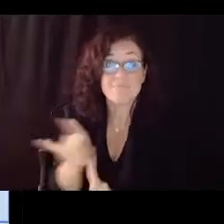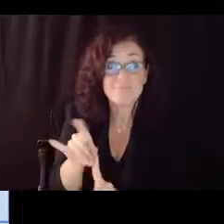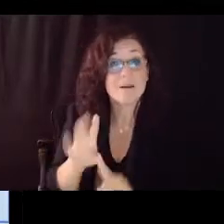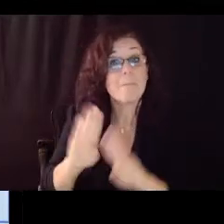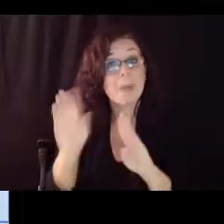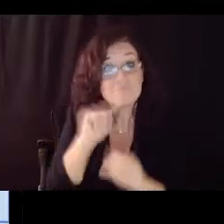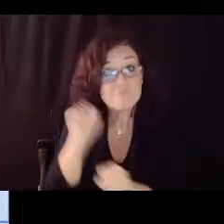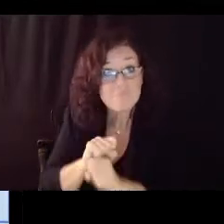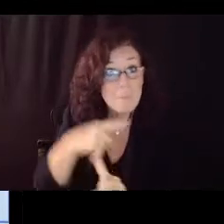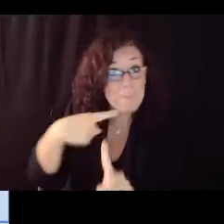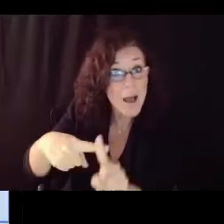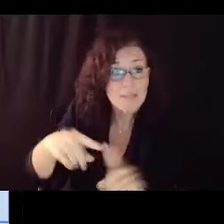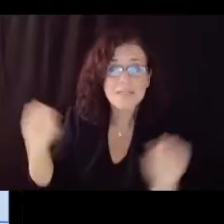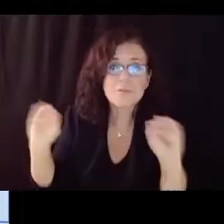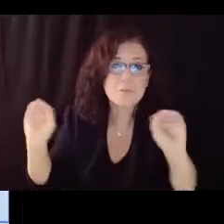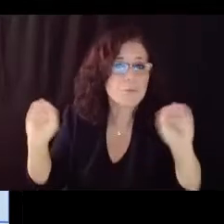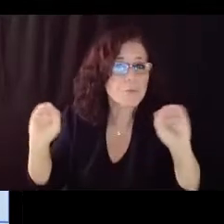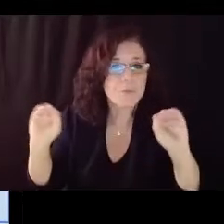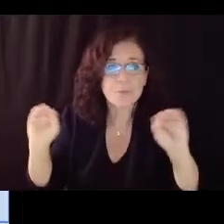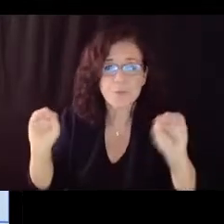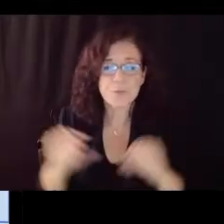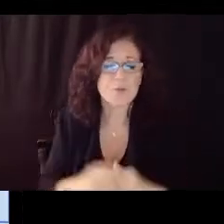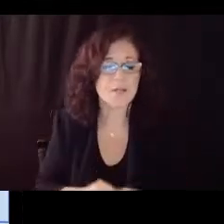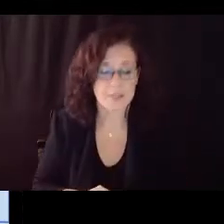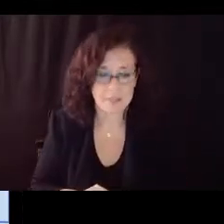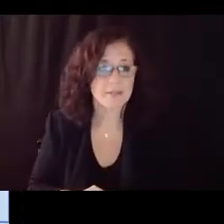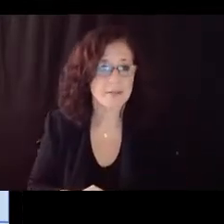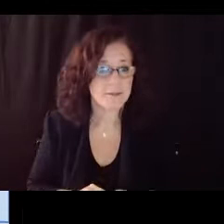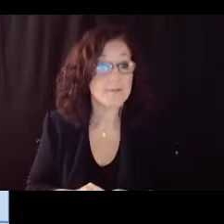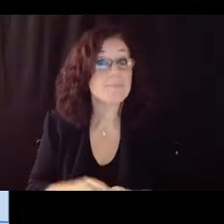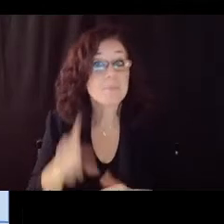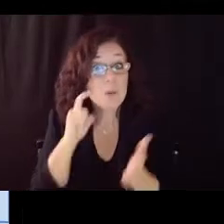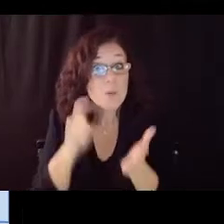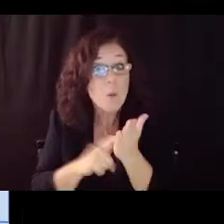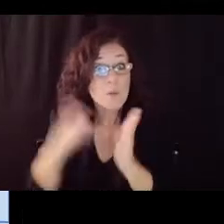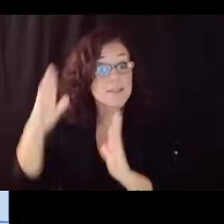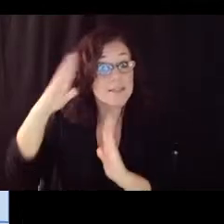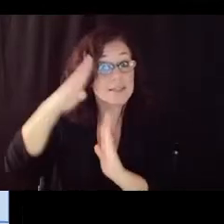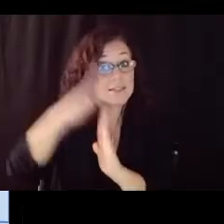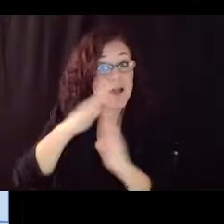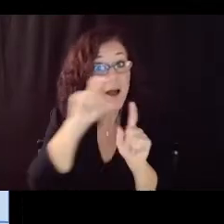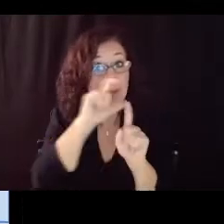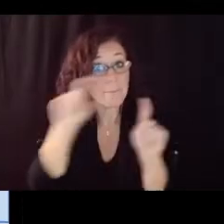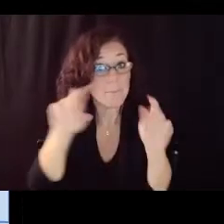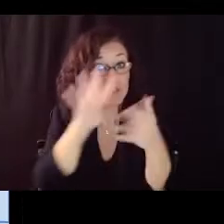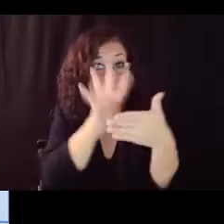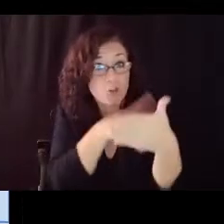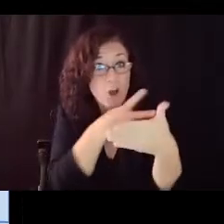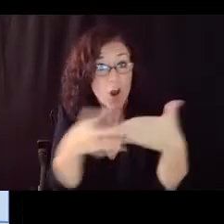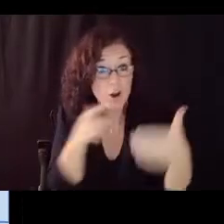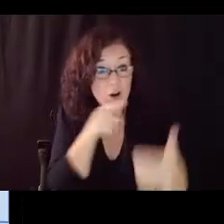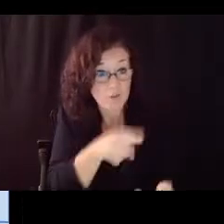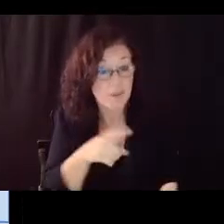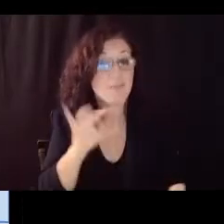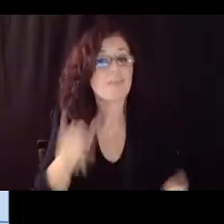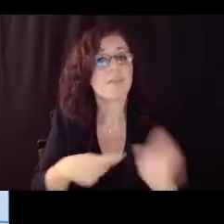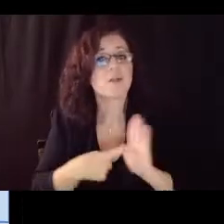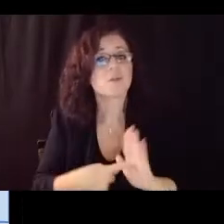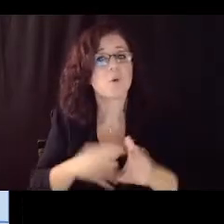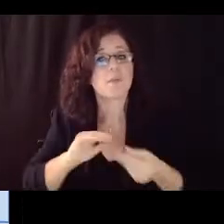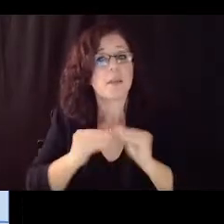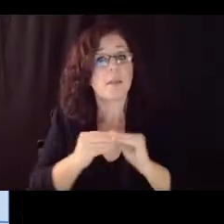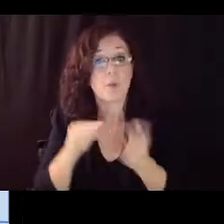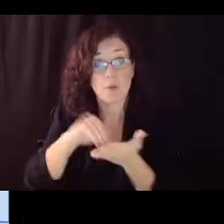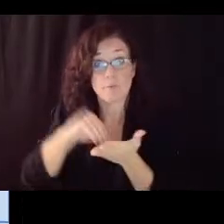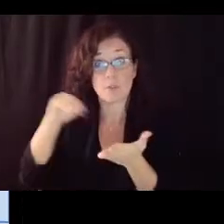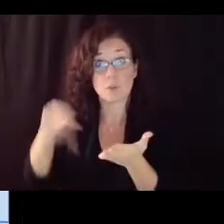um the top chart there represents the the number of students and adults who were